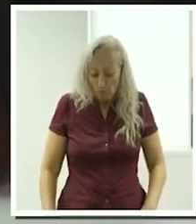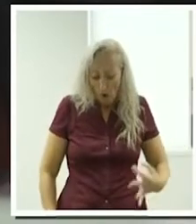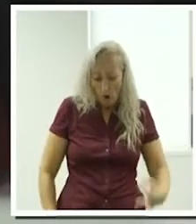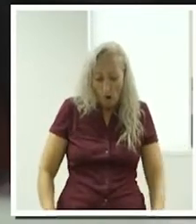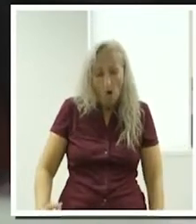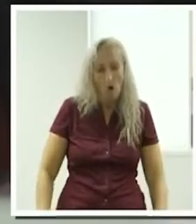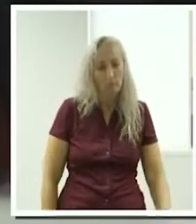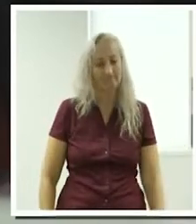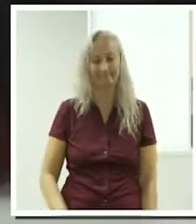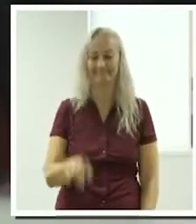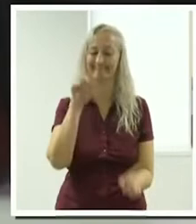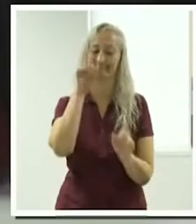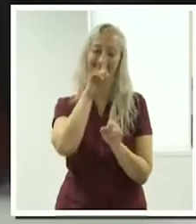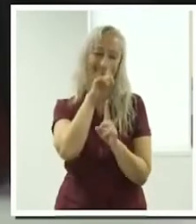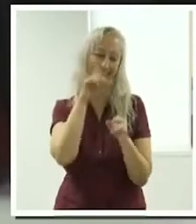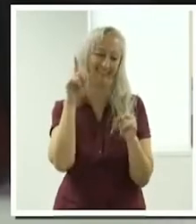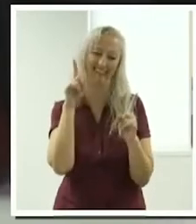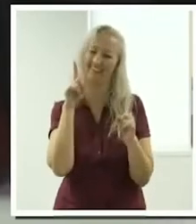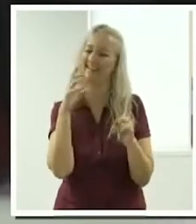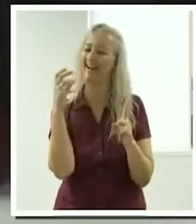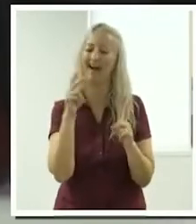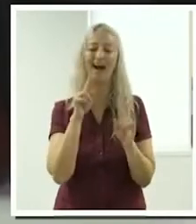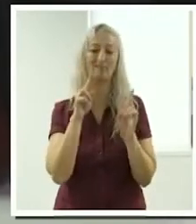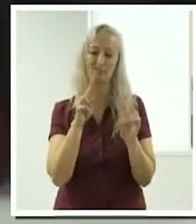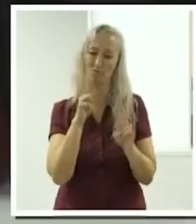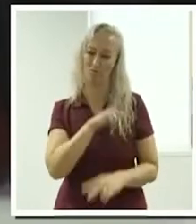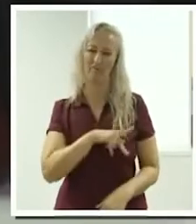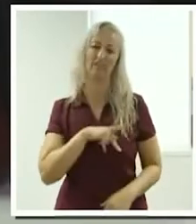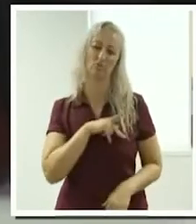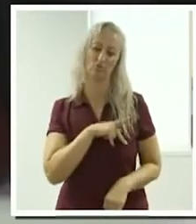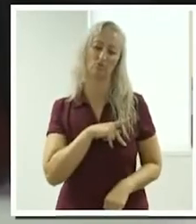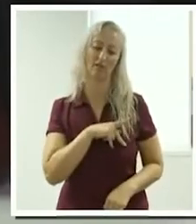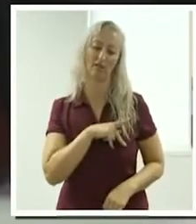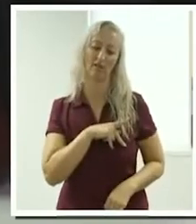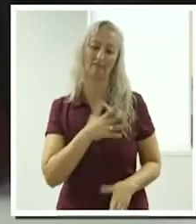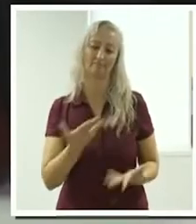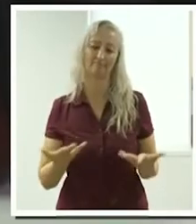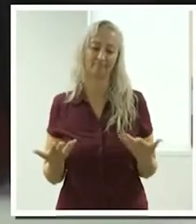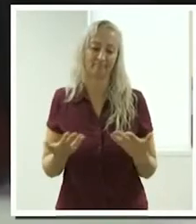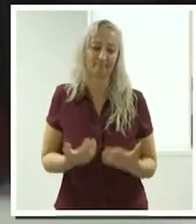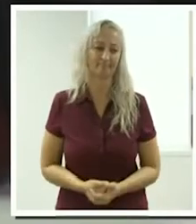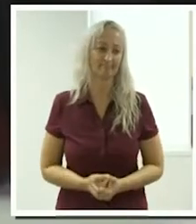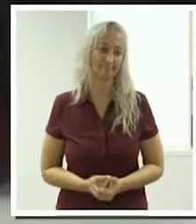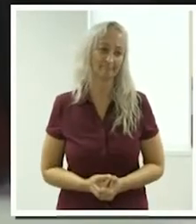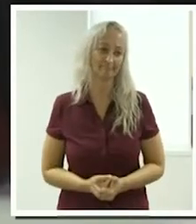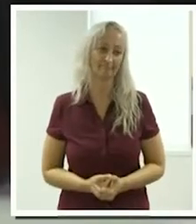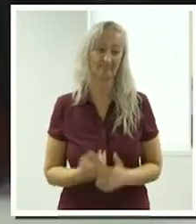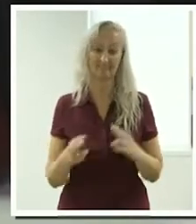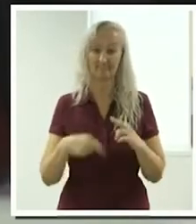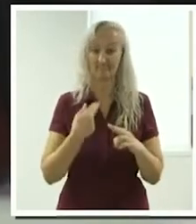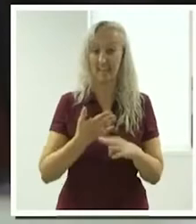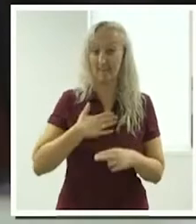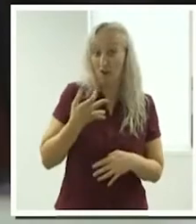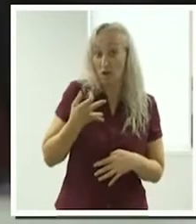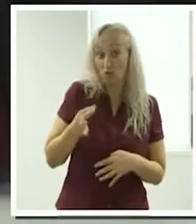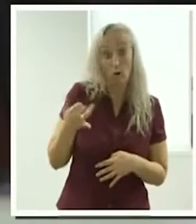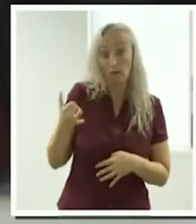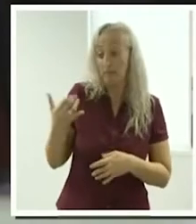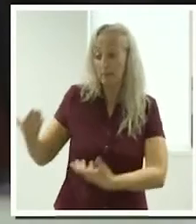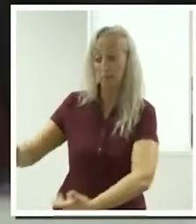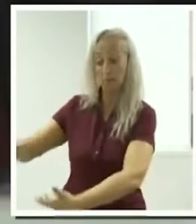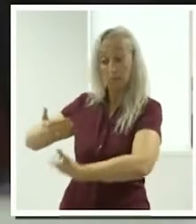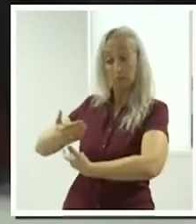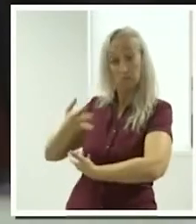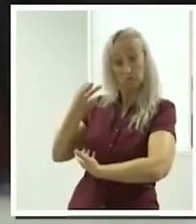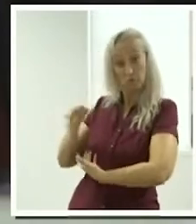you can't, you have to look professional. You know, if you like dogs, maybe hold your dog,